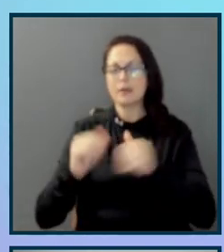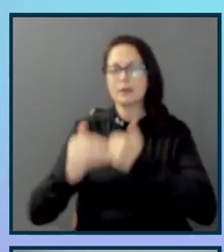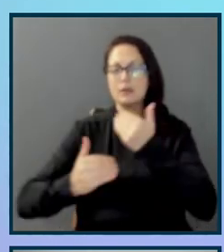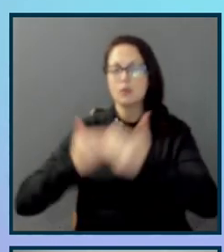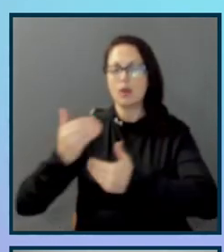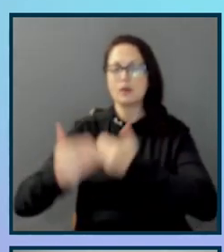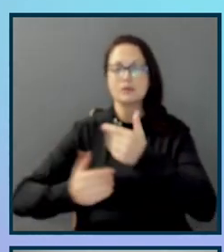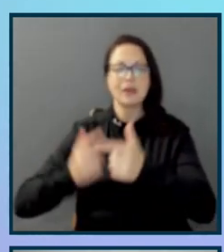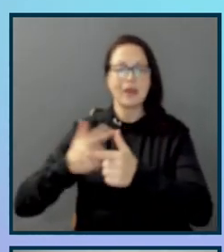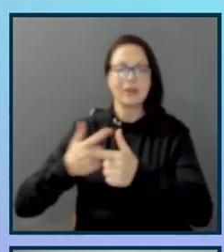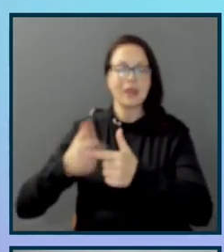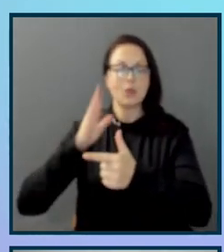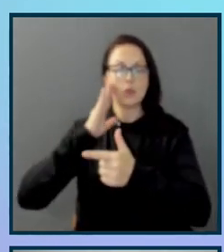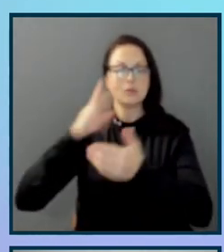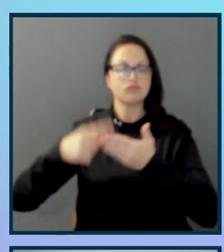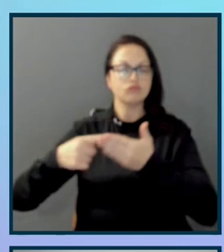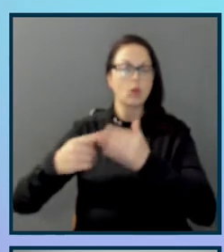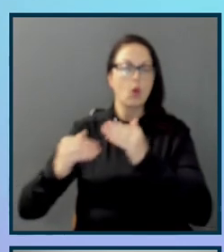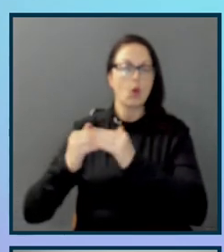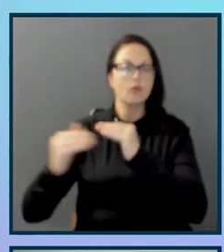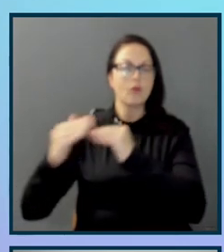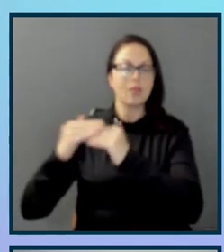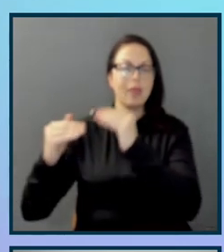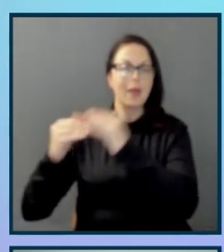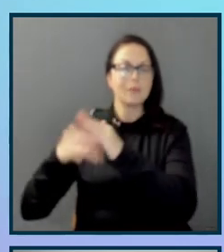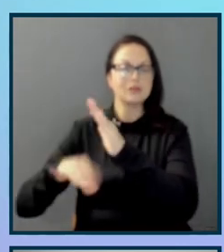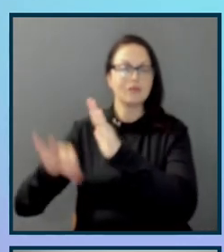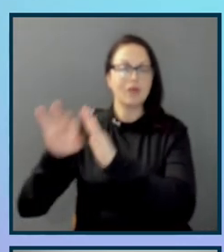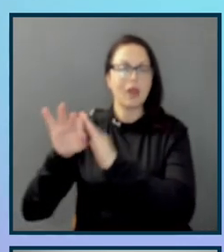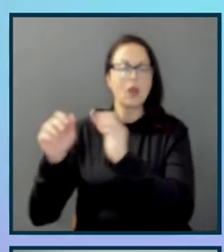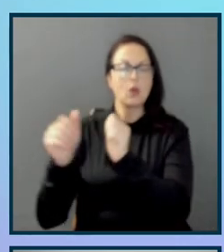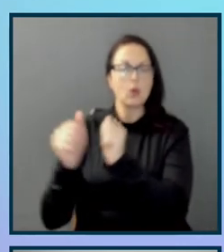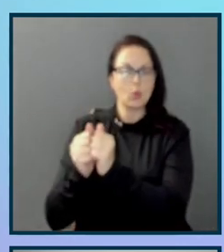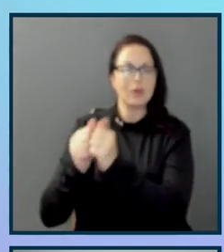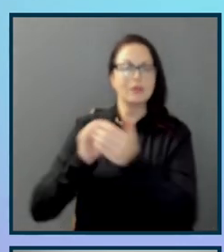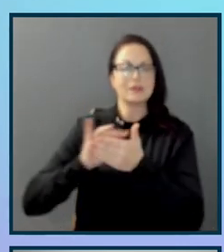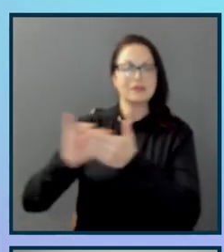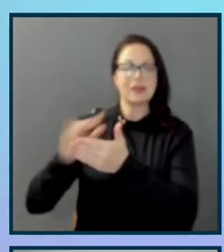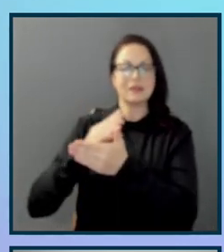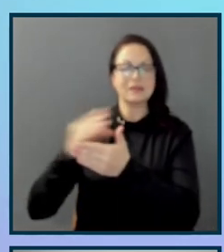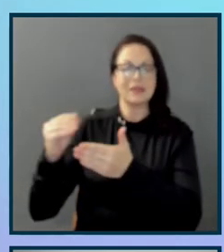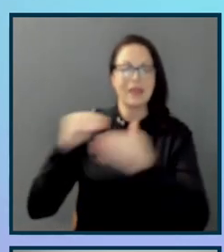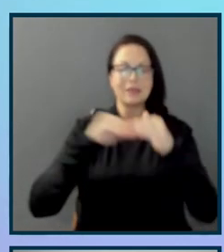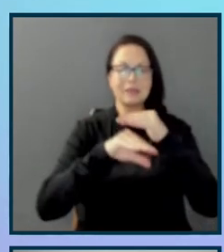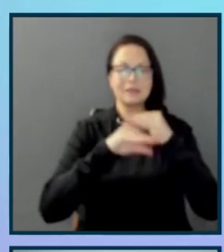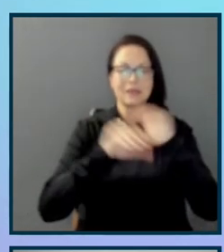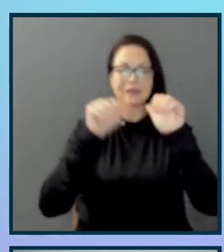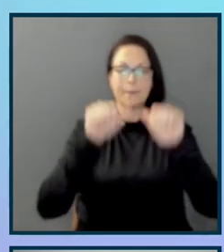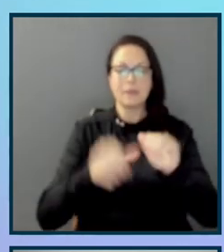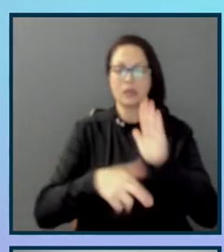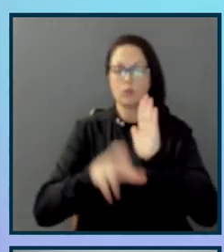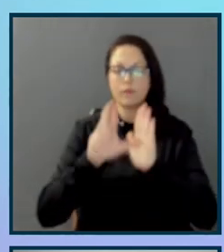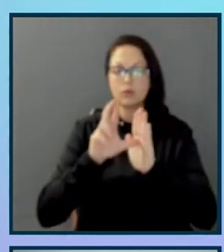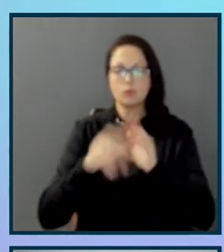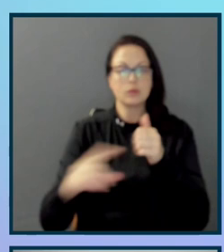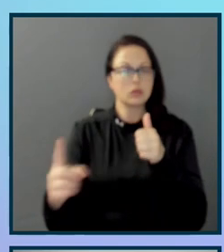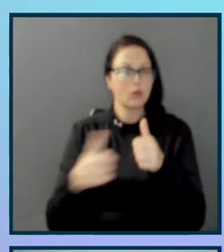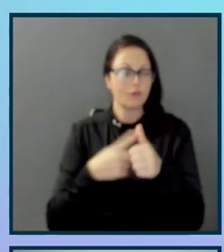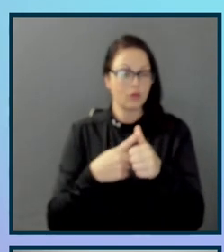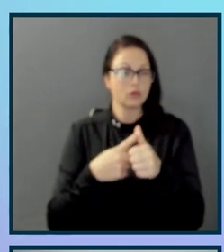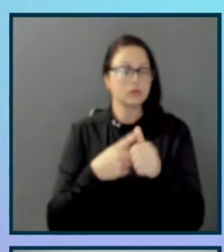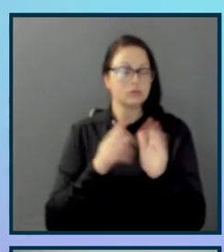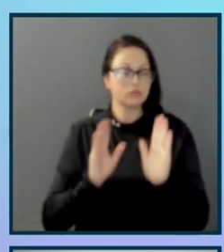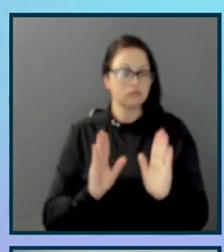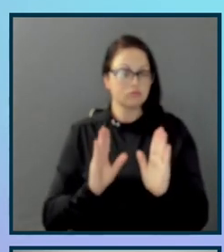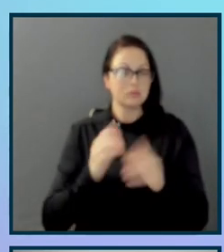overlapping findings between the usability studies and the accessibility review. RACHEL first, just to make sure that we are